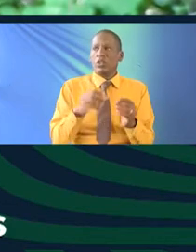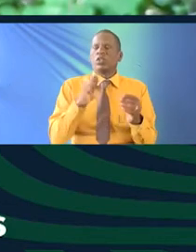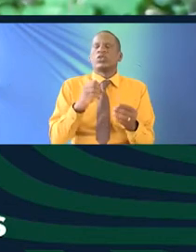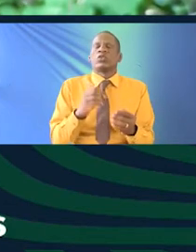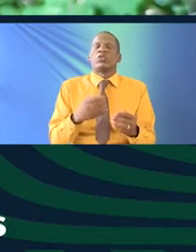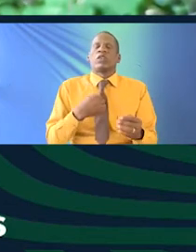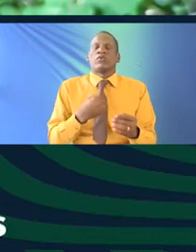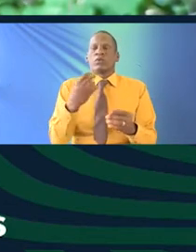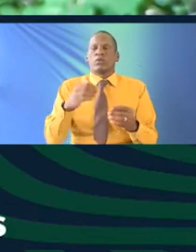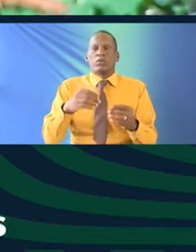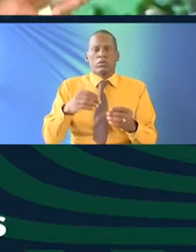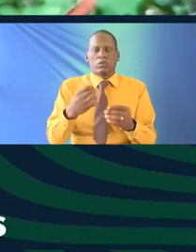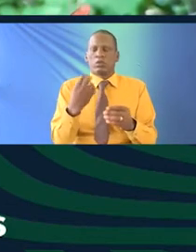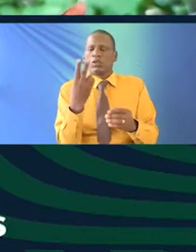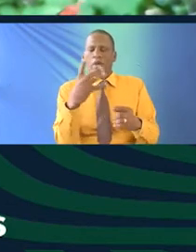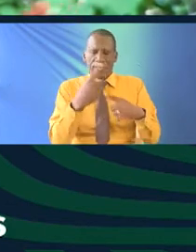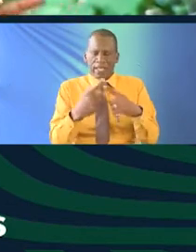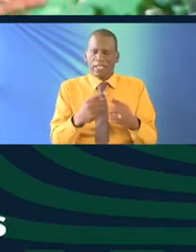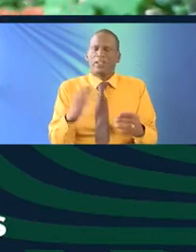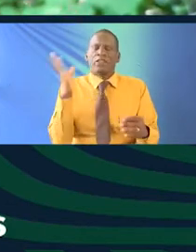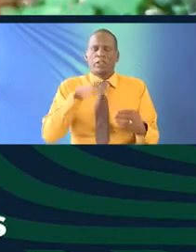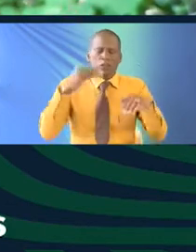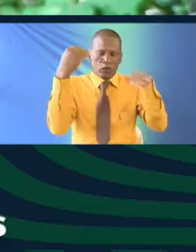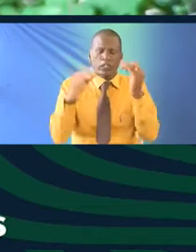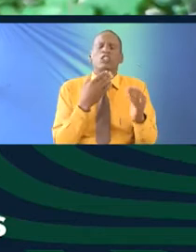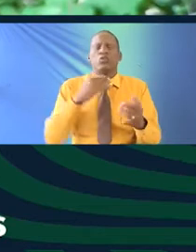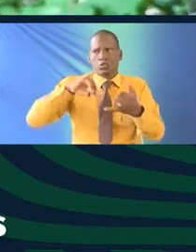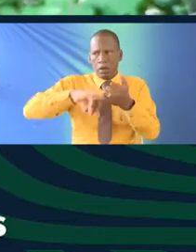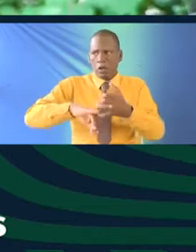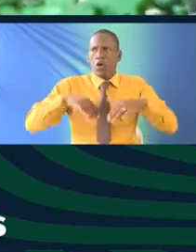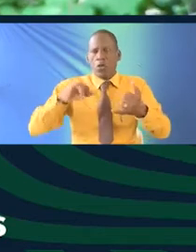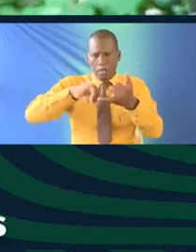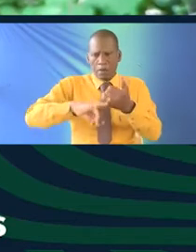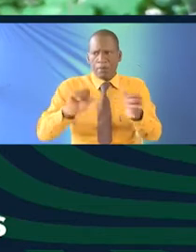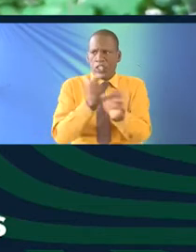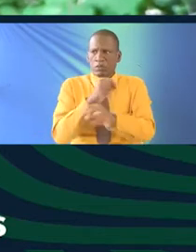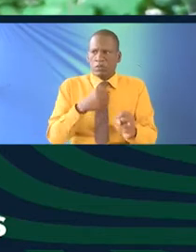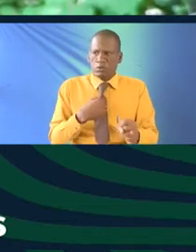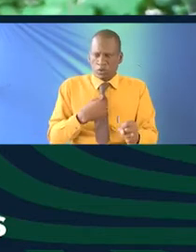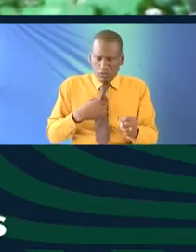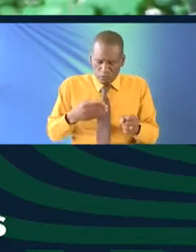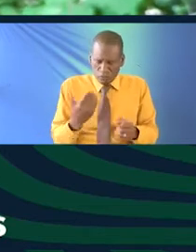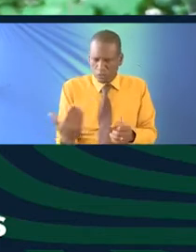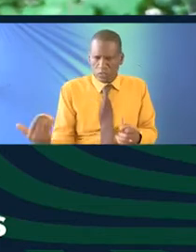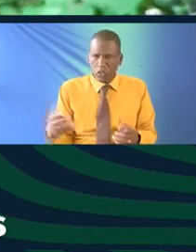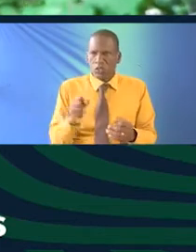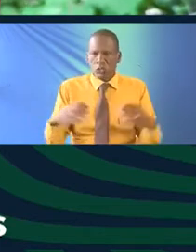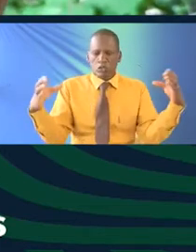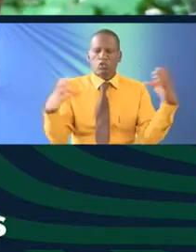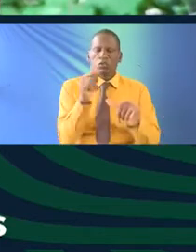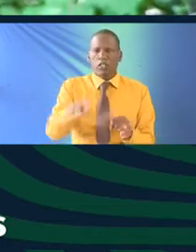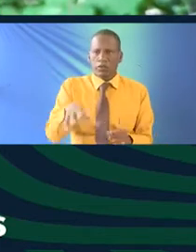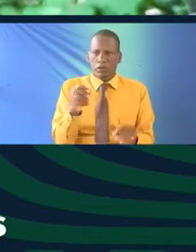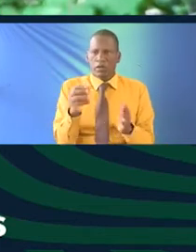meet young people a 21-year-old just finished campus or 22-year-old they want to get married or they're married but they can't have children. So this is the crowd I